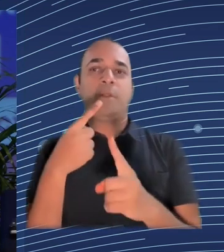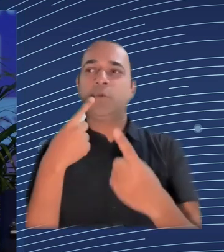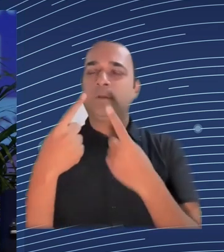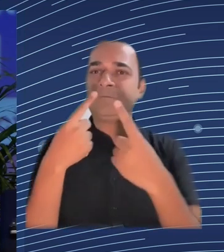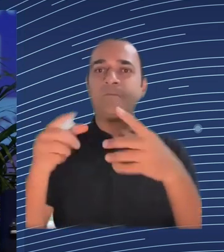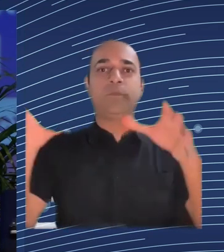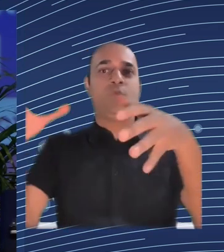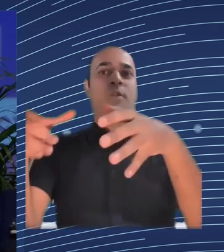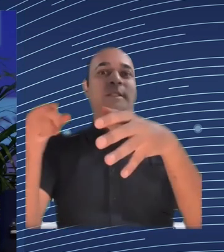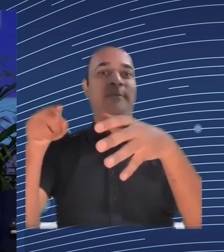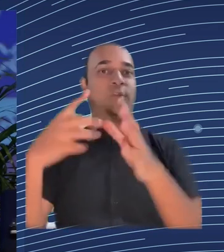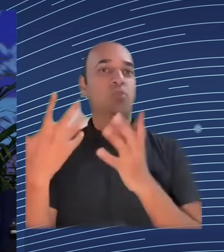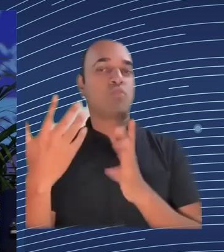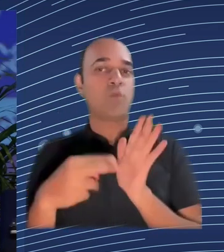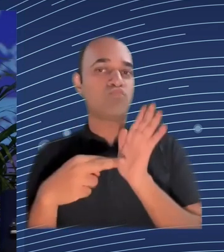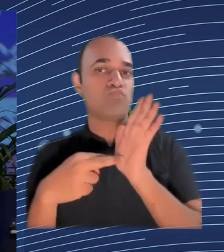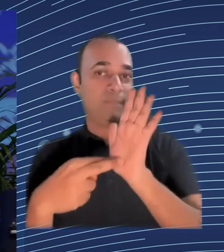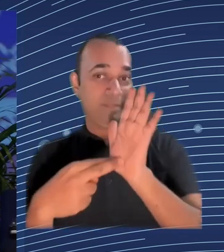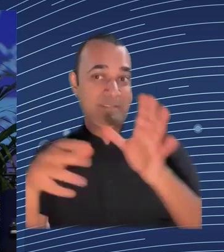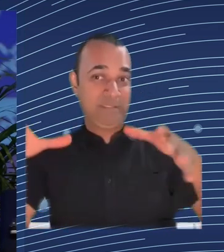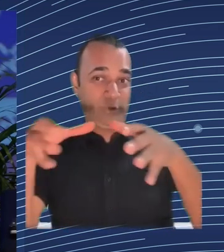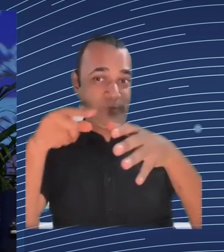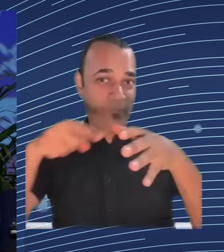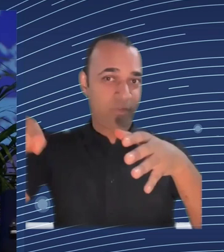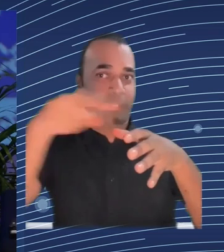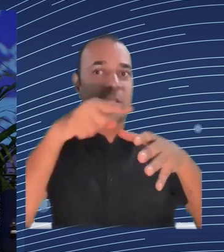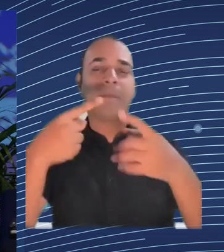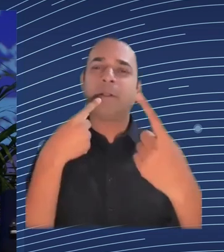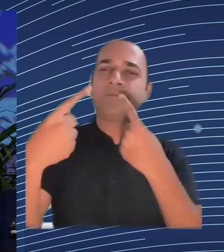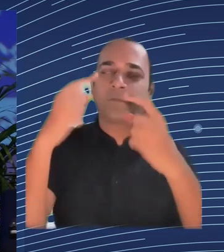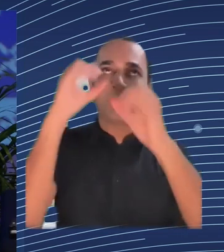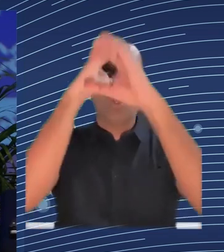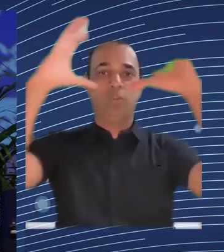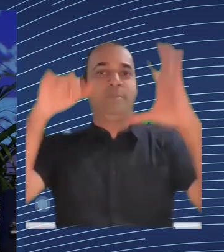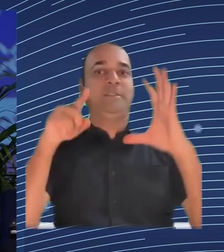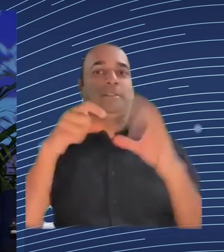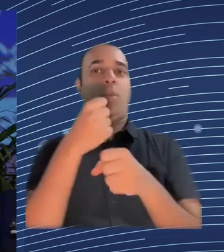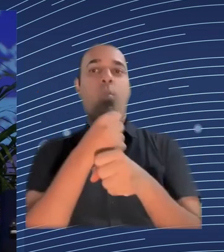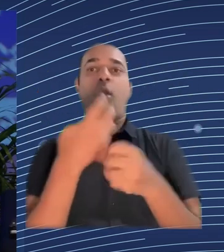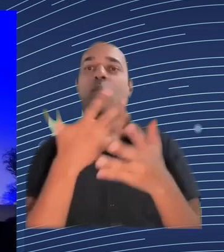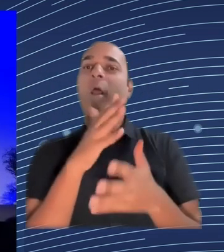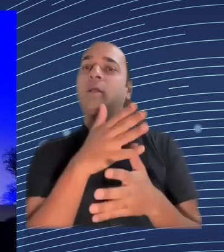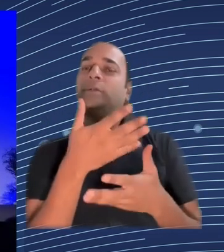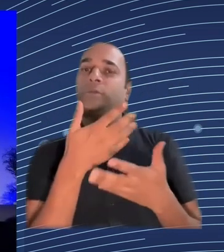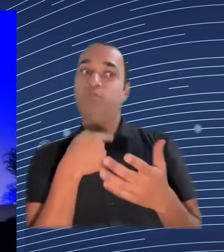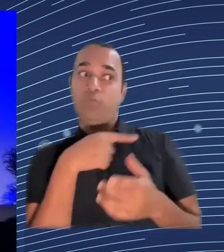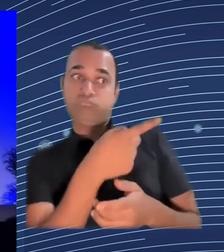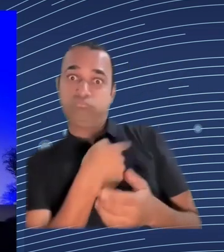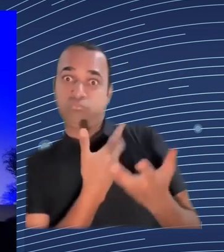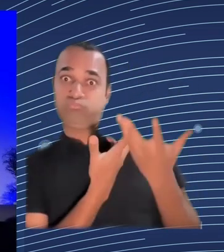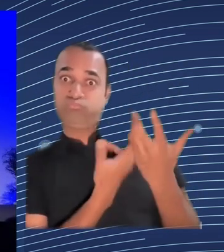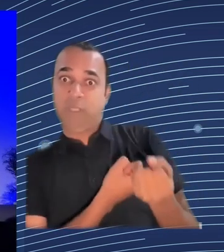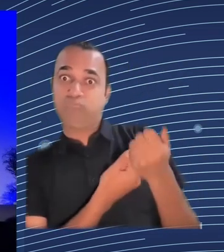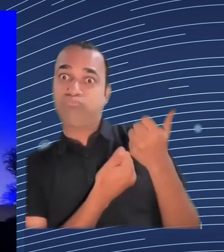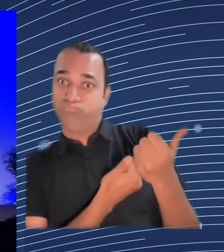have more control over data and their working conditions well thank you well a hundred years ago